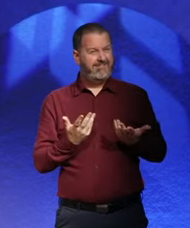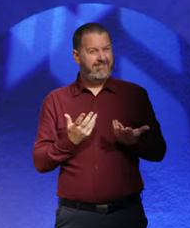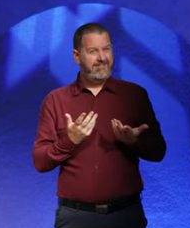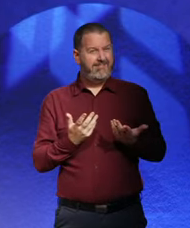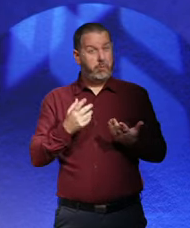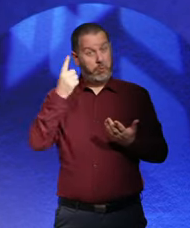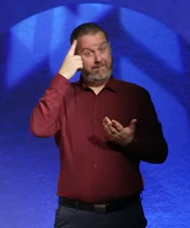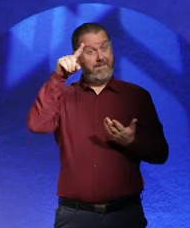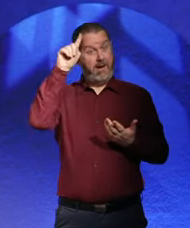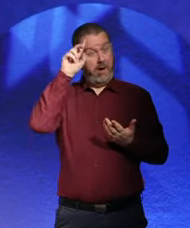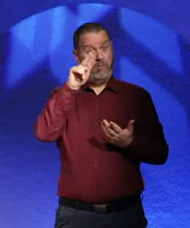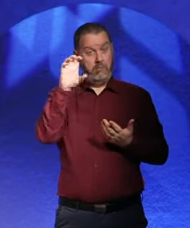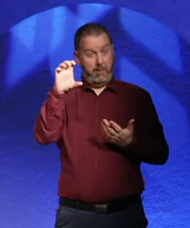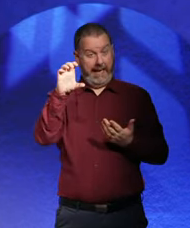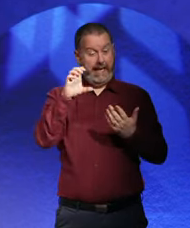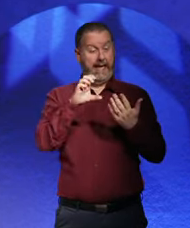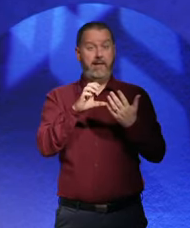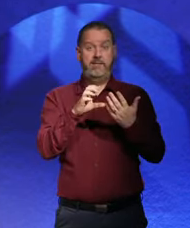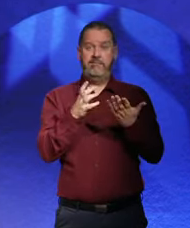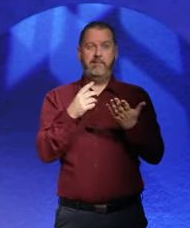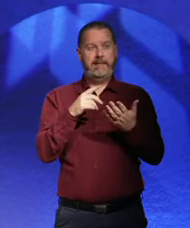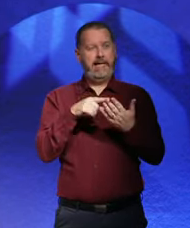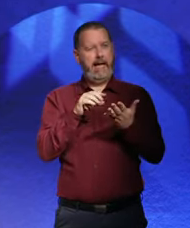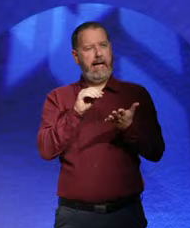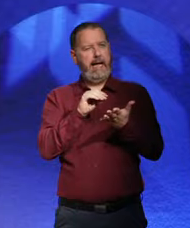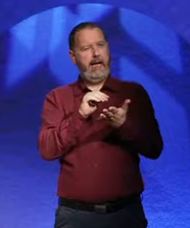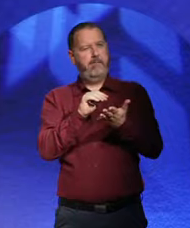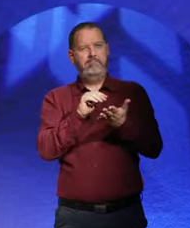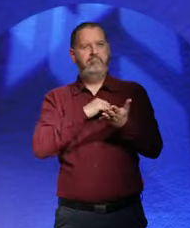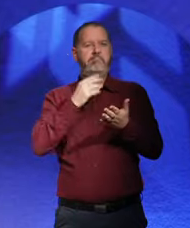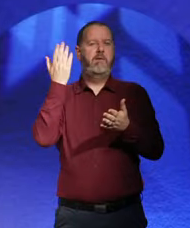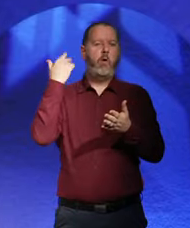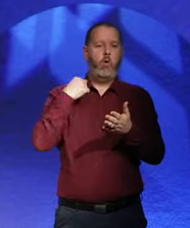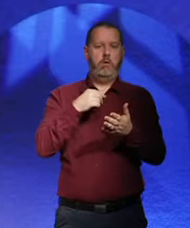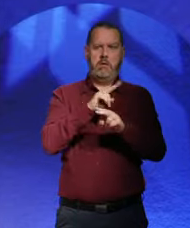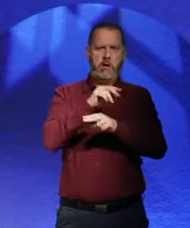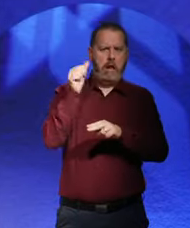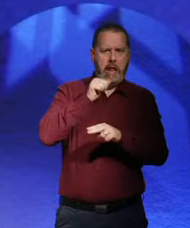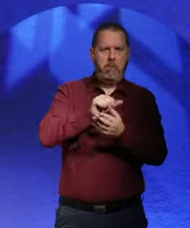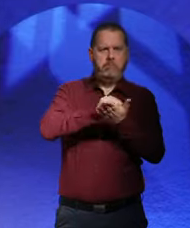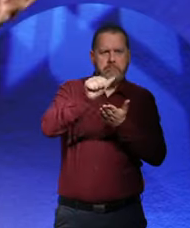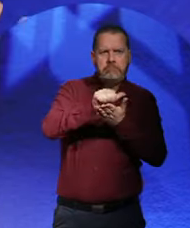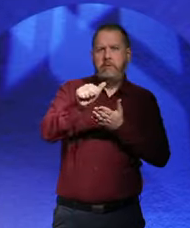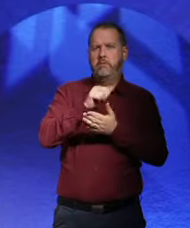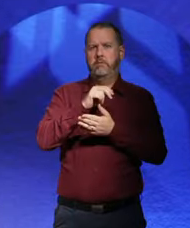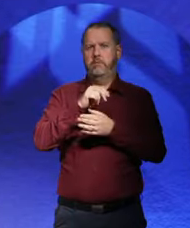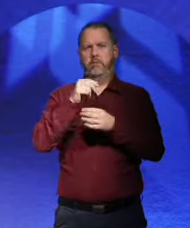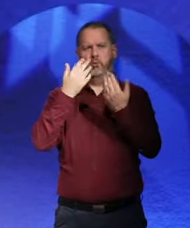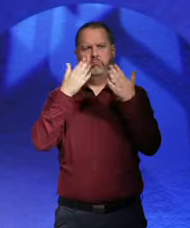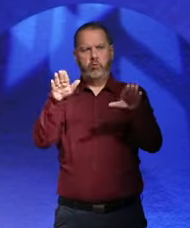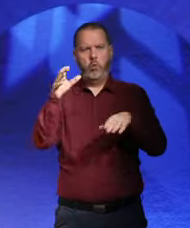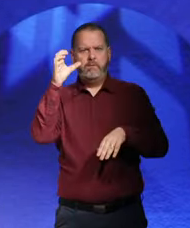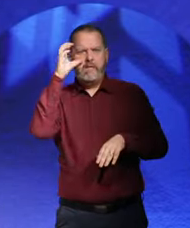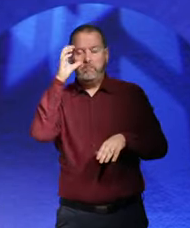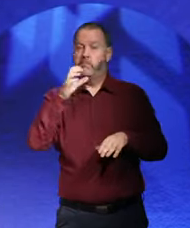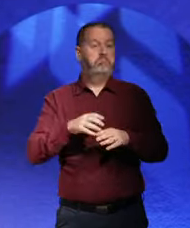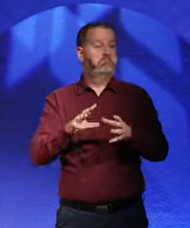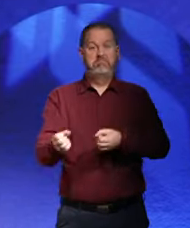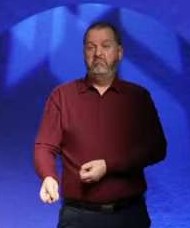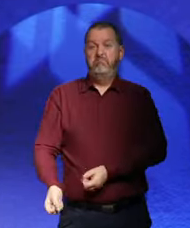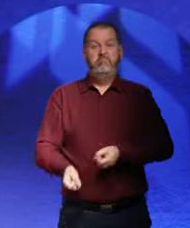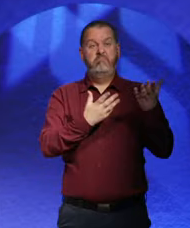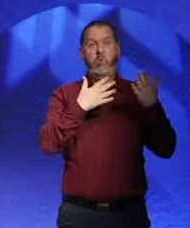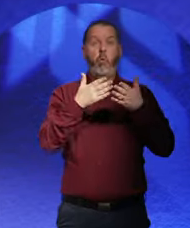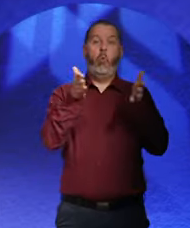it was an enlightened government. You know, censorship was taken away. So this opened up the Berlin... Opened up the